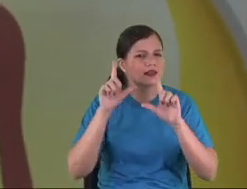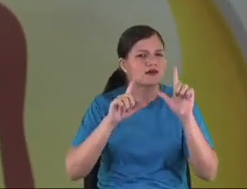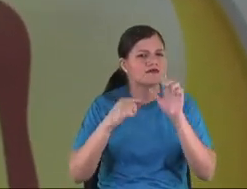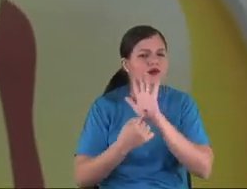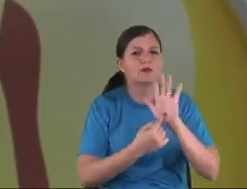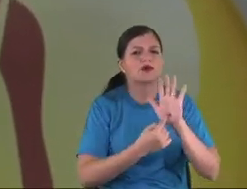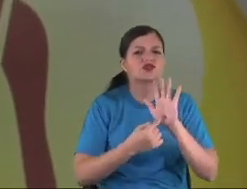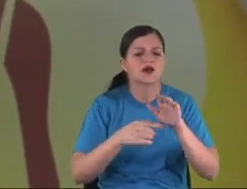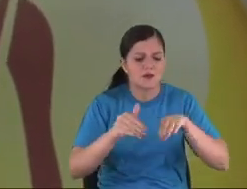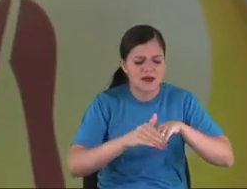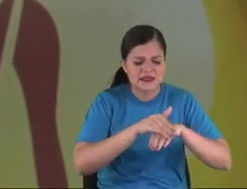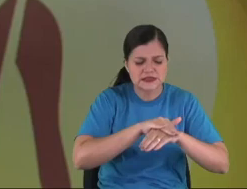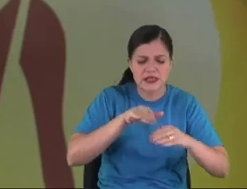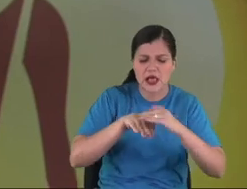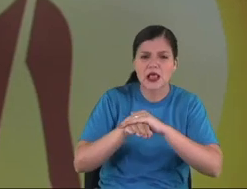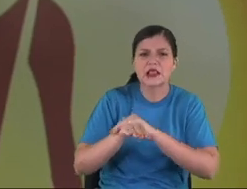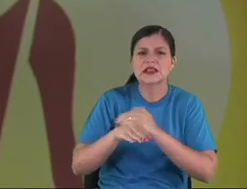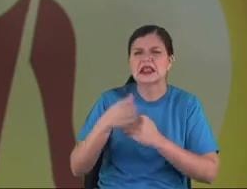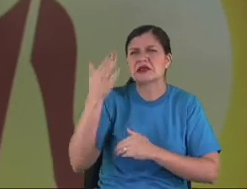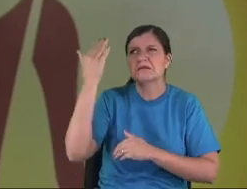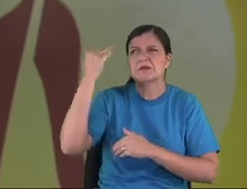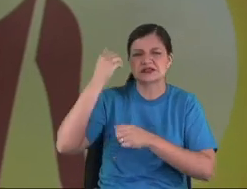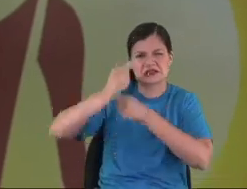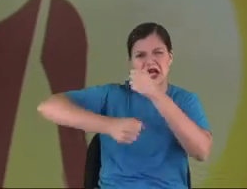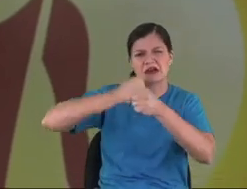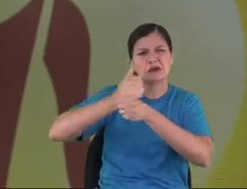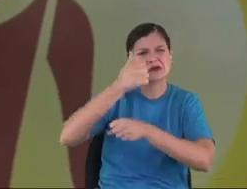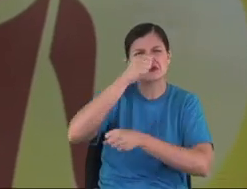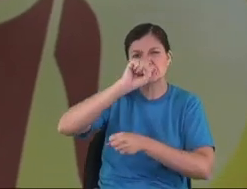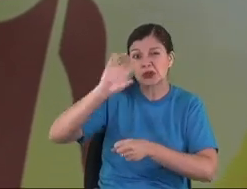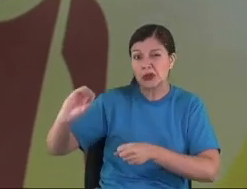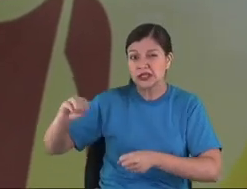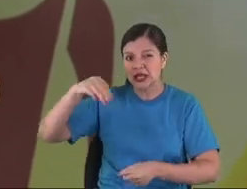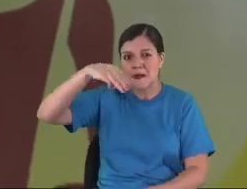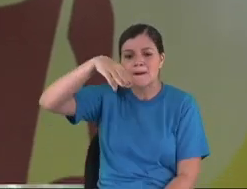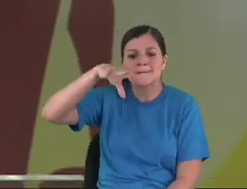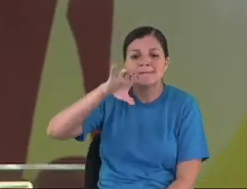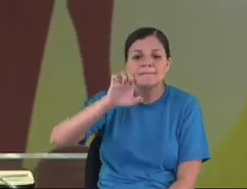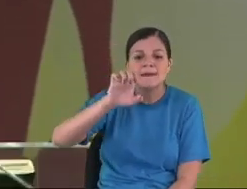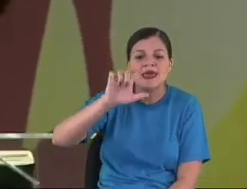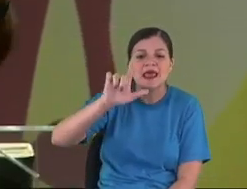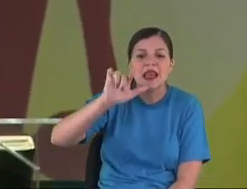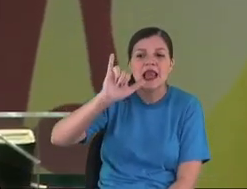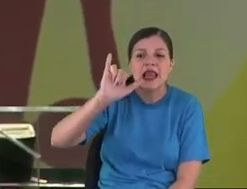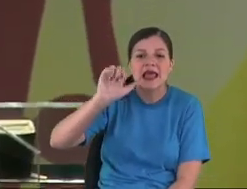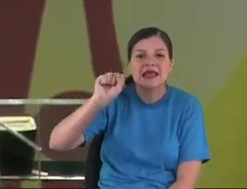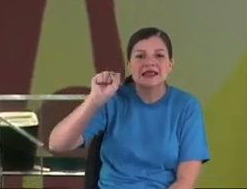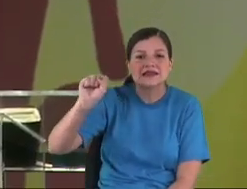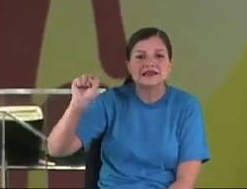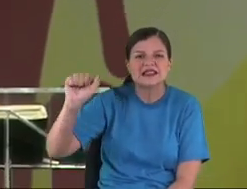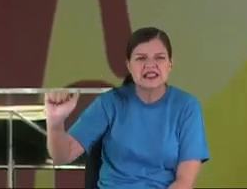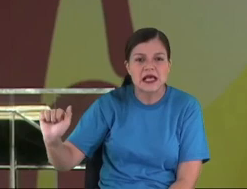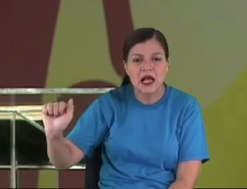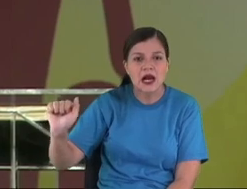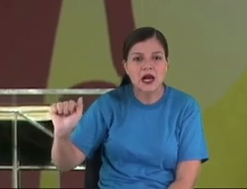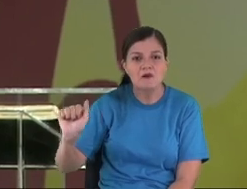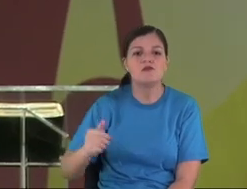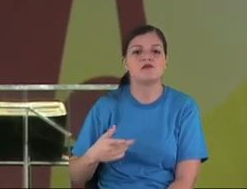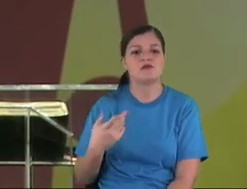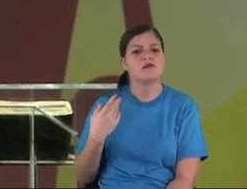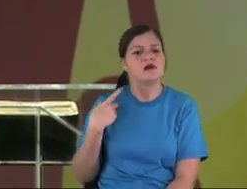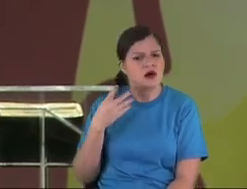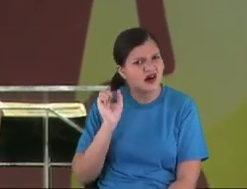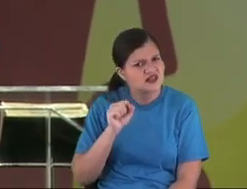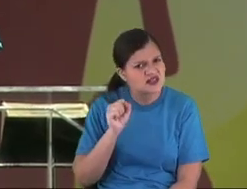Melissinhas, pure rebel people, pure rebel people.